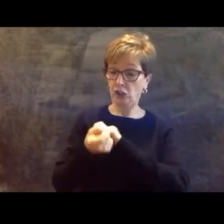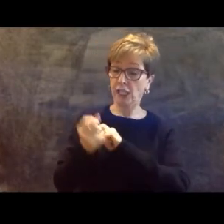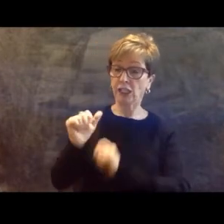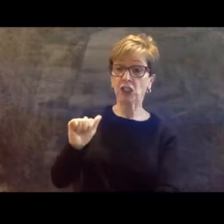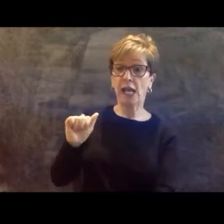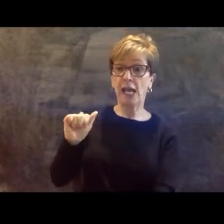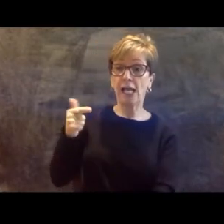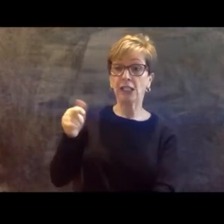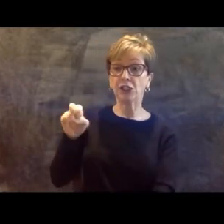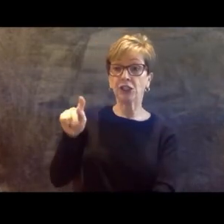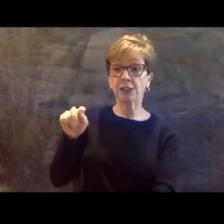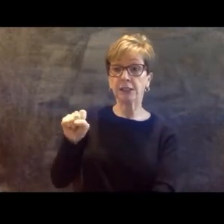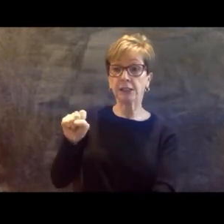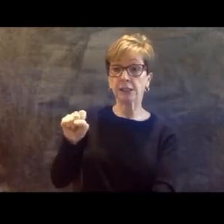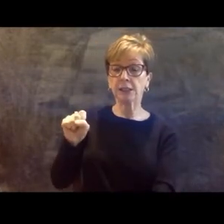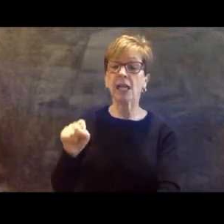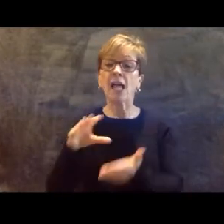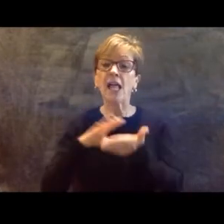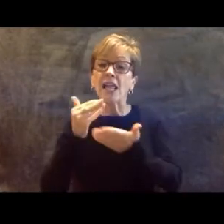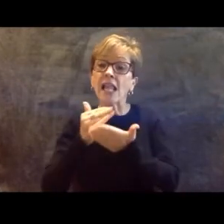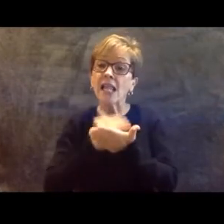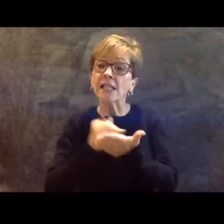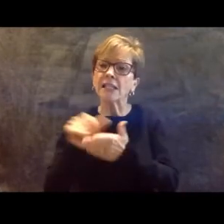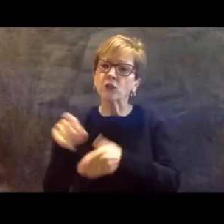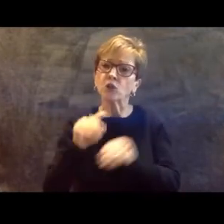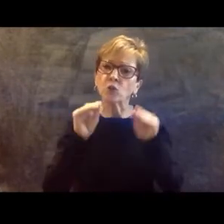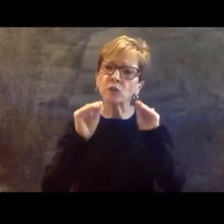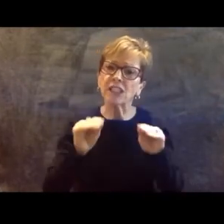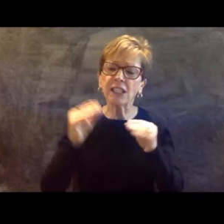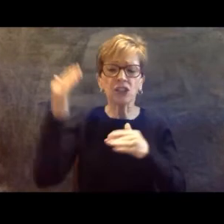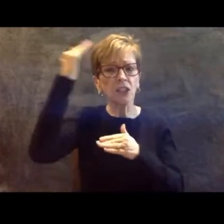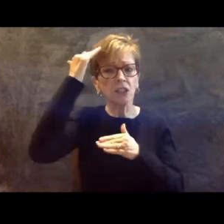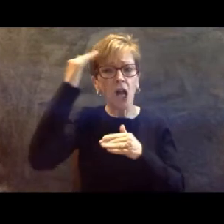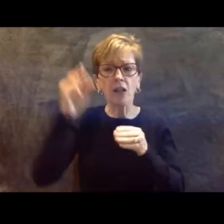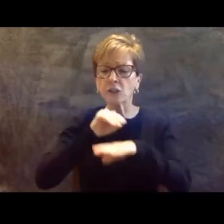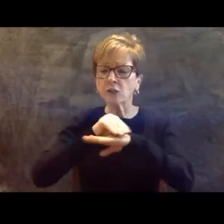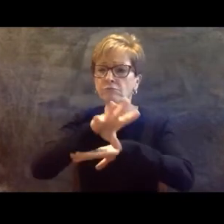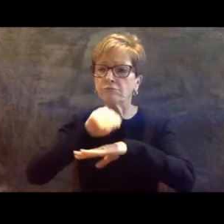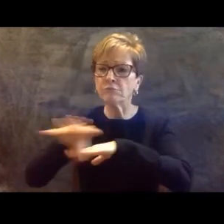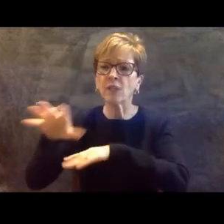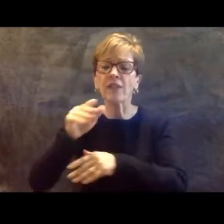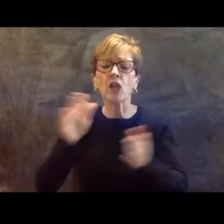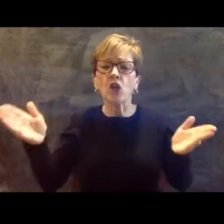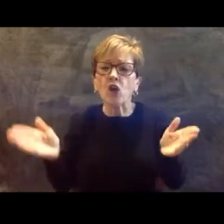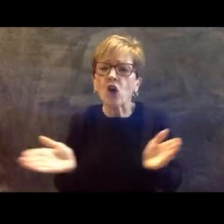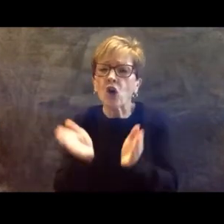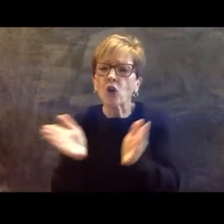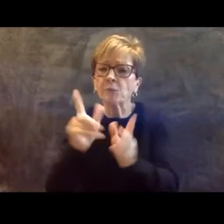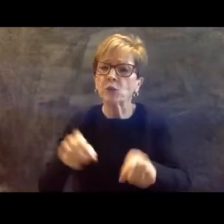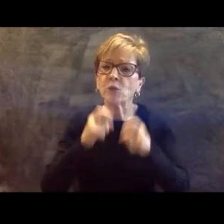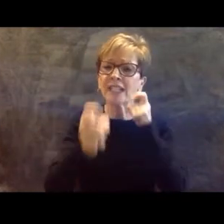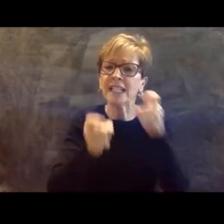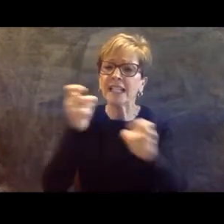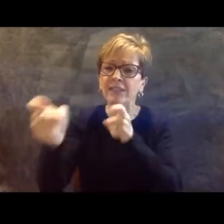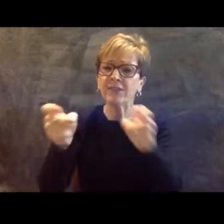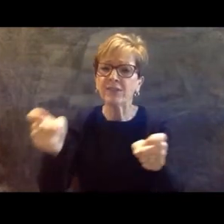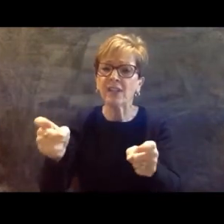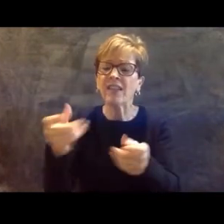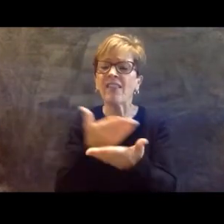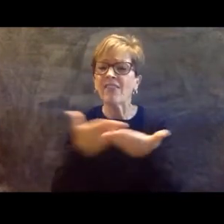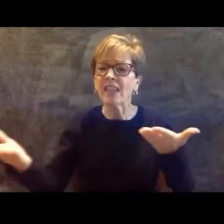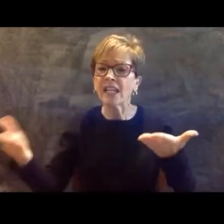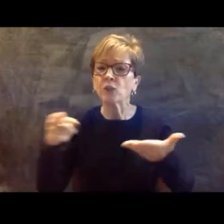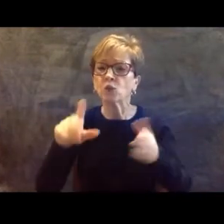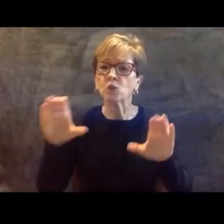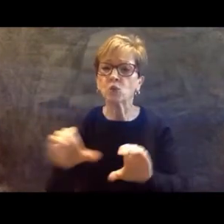the knowledge that you impart, the encouragement that you give, the things that you do for your students change your